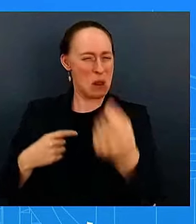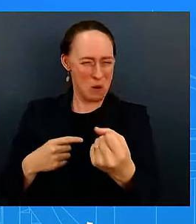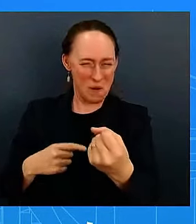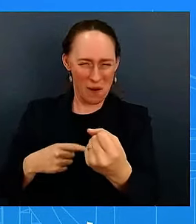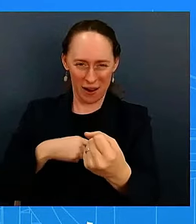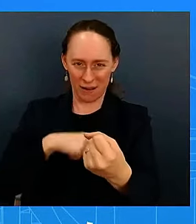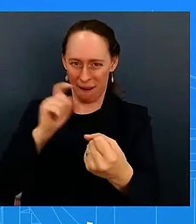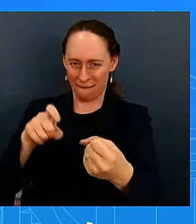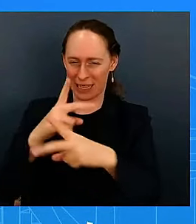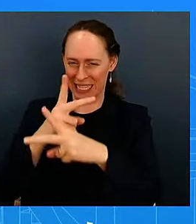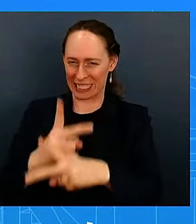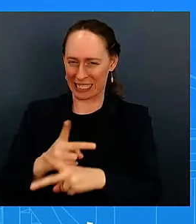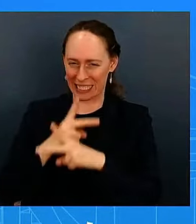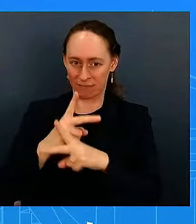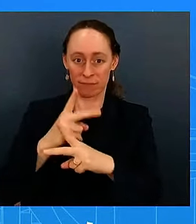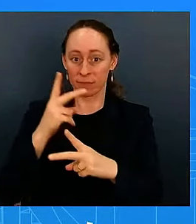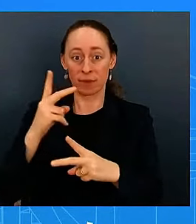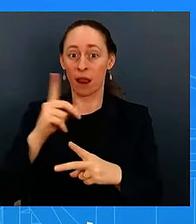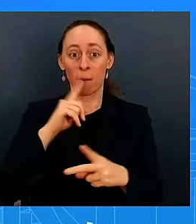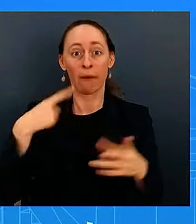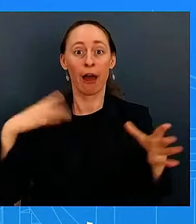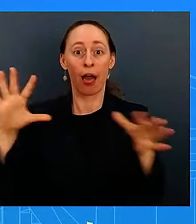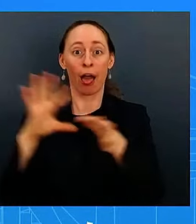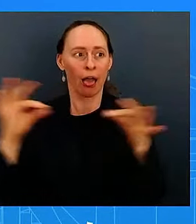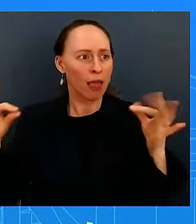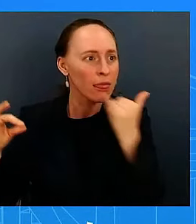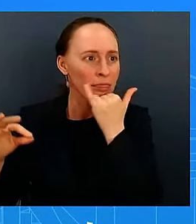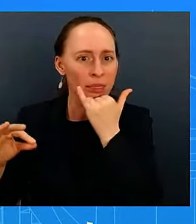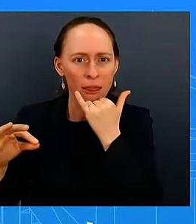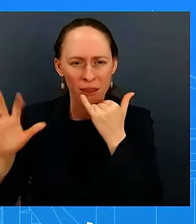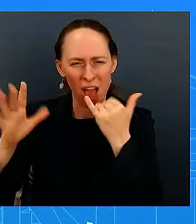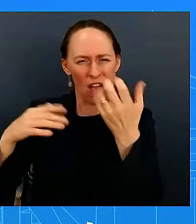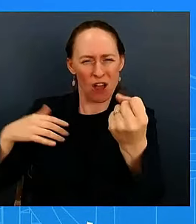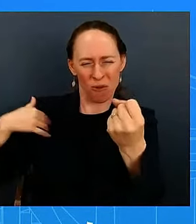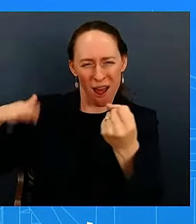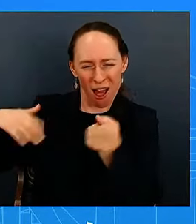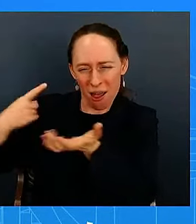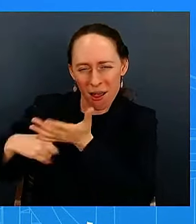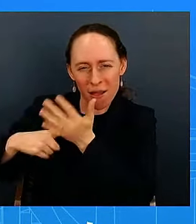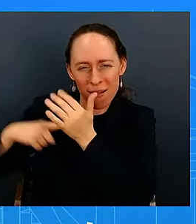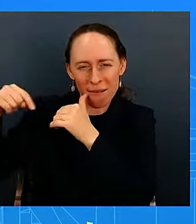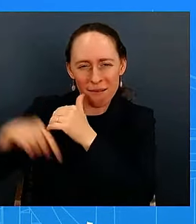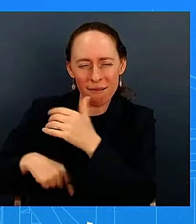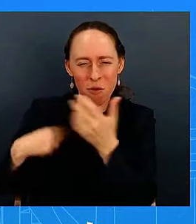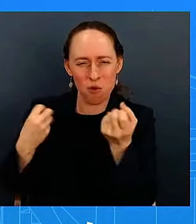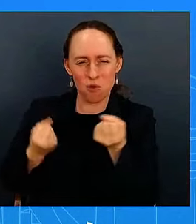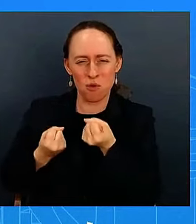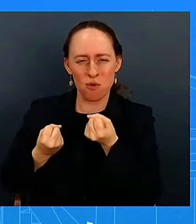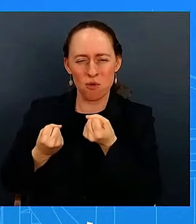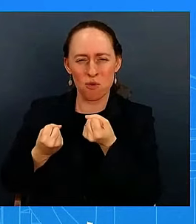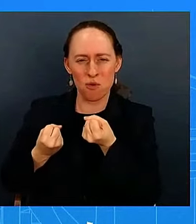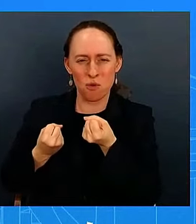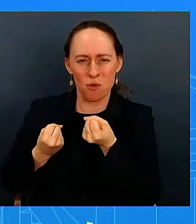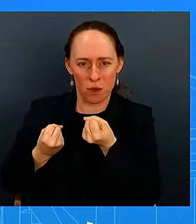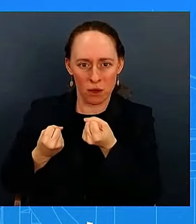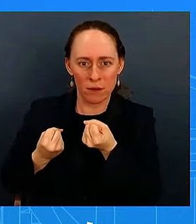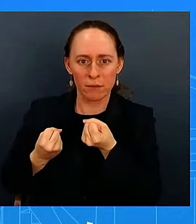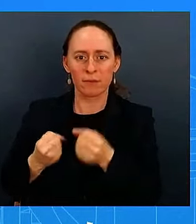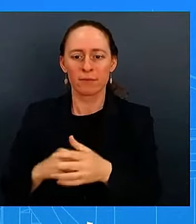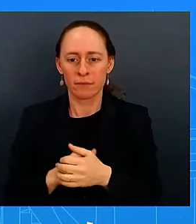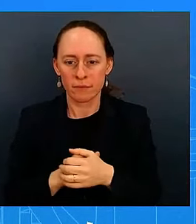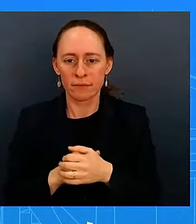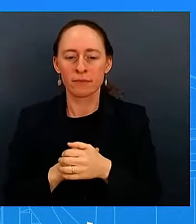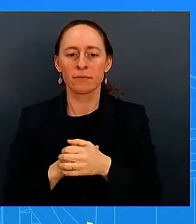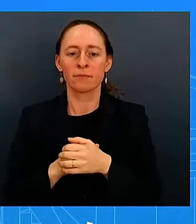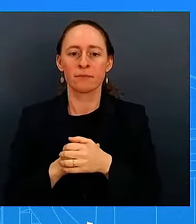a lot of thought or consideration um you have to think about what kind of impact that might have uh there's uh risk factors that